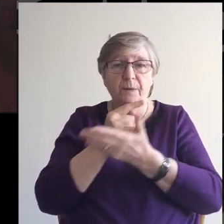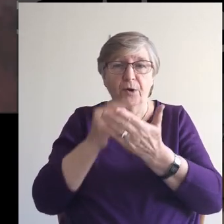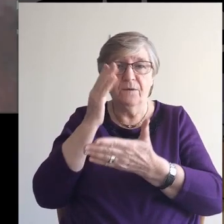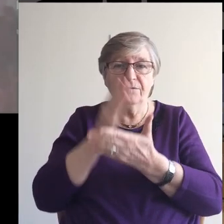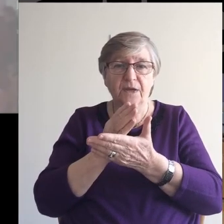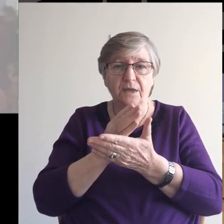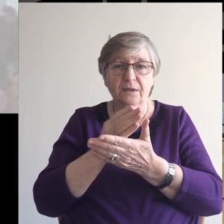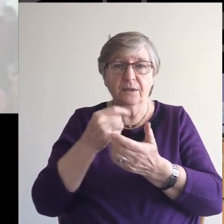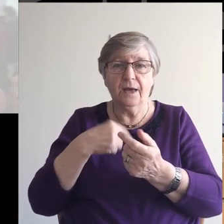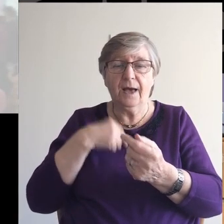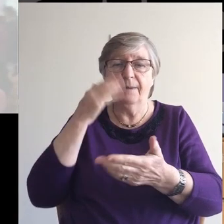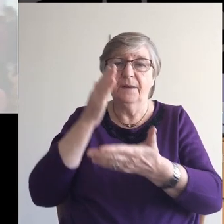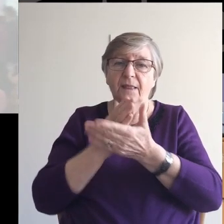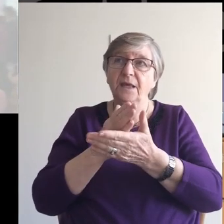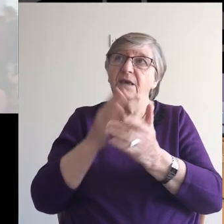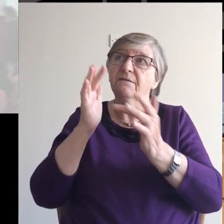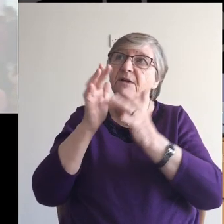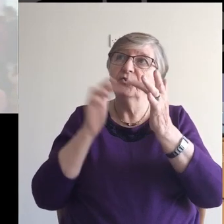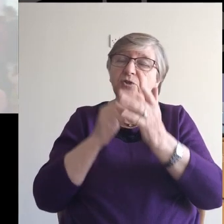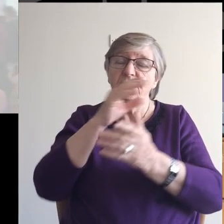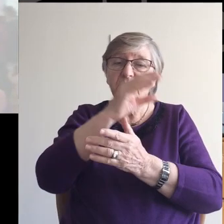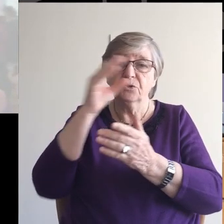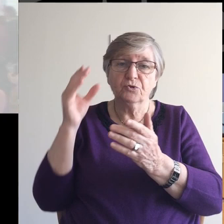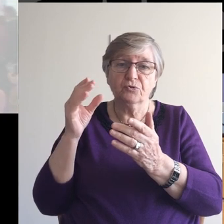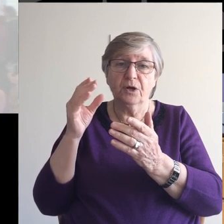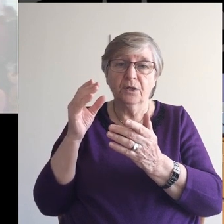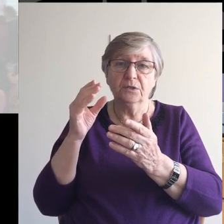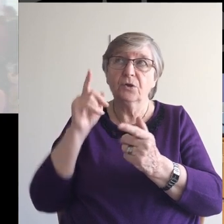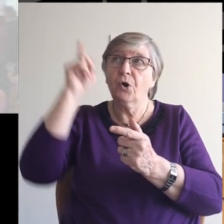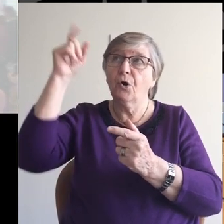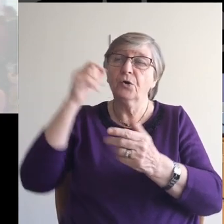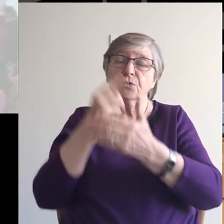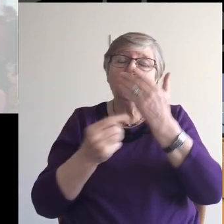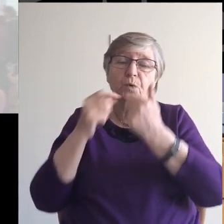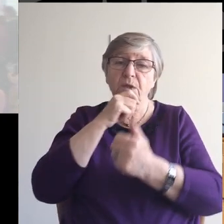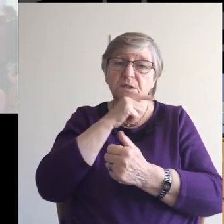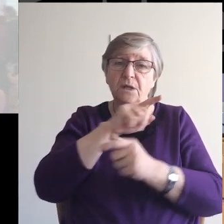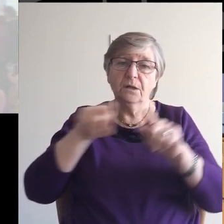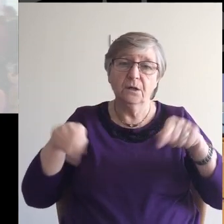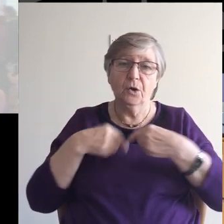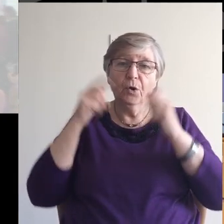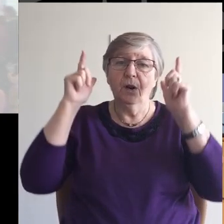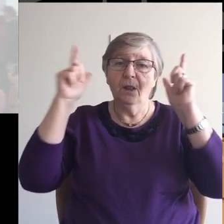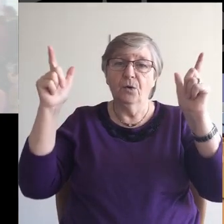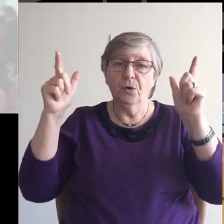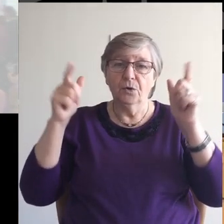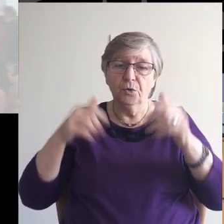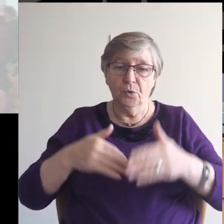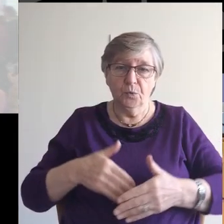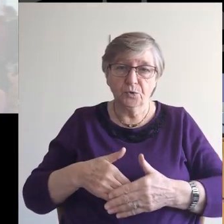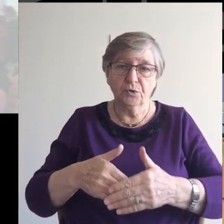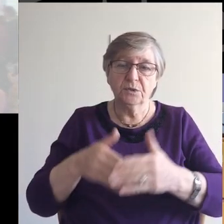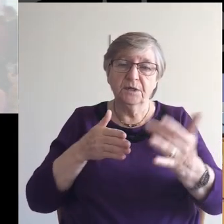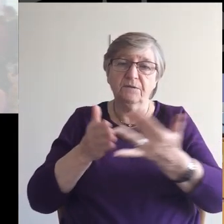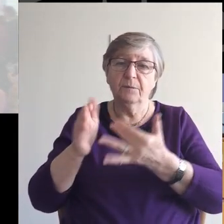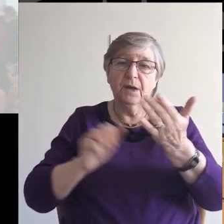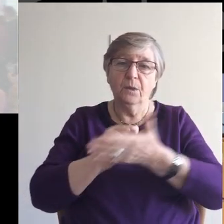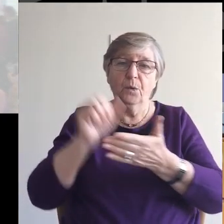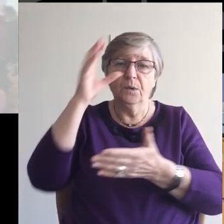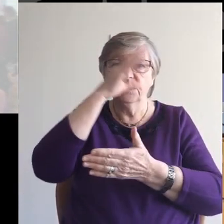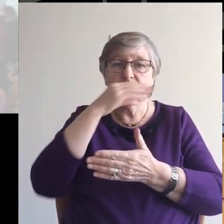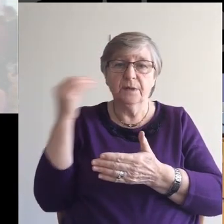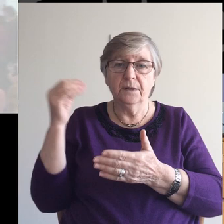I believe in Jesus Christ God's only Son And our Lord Who was conceived By the Holy